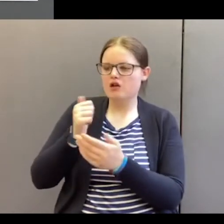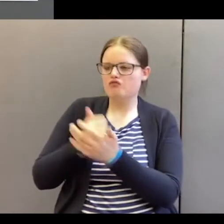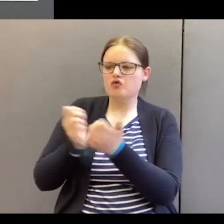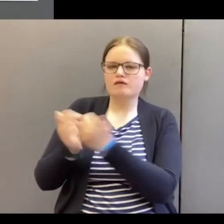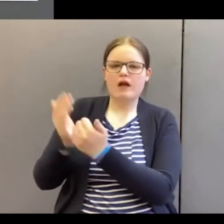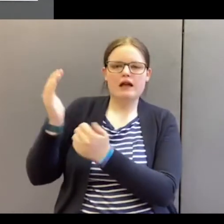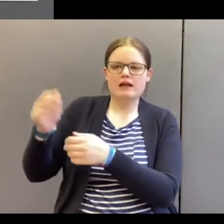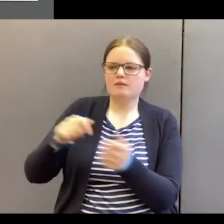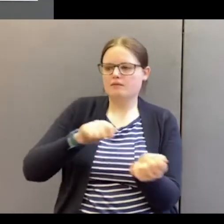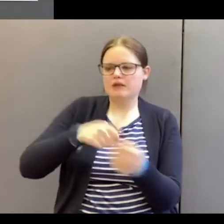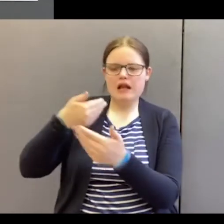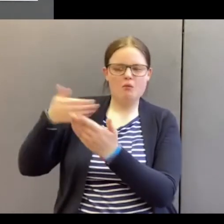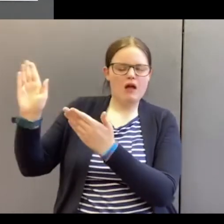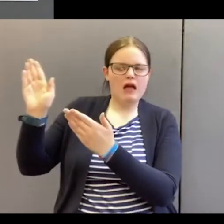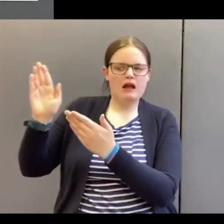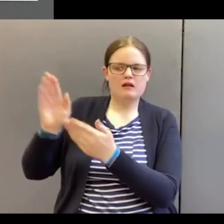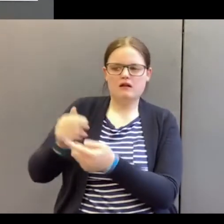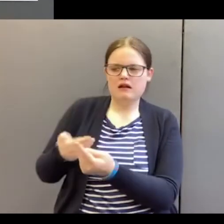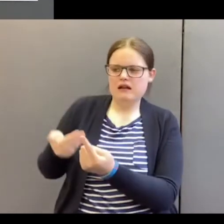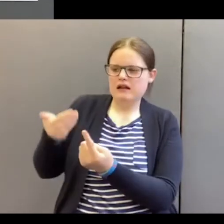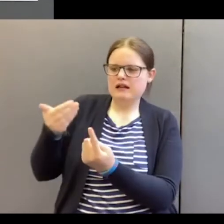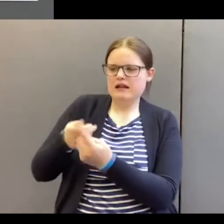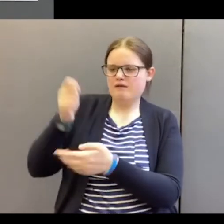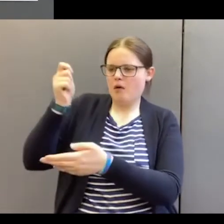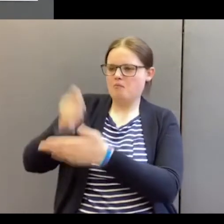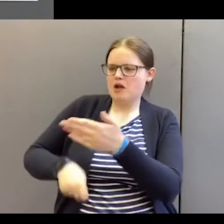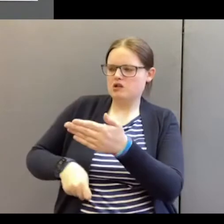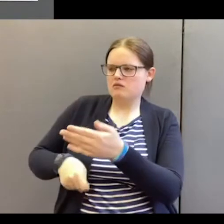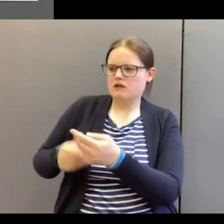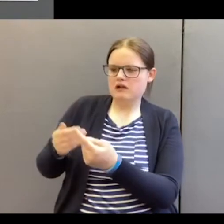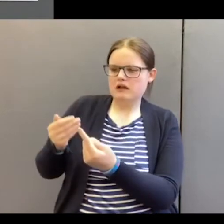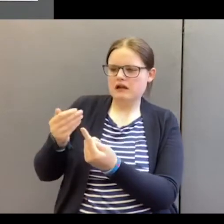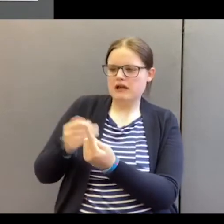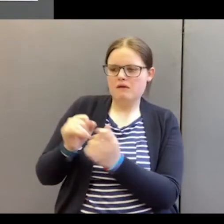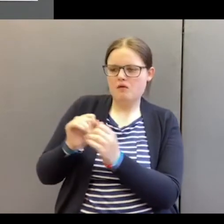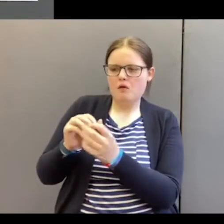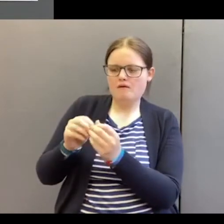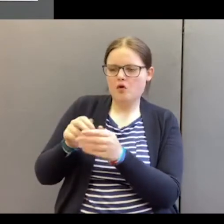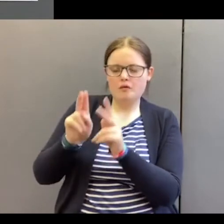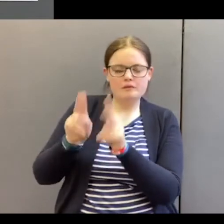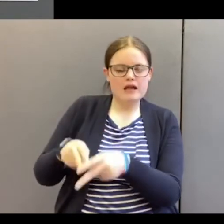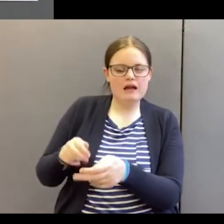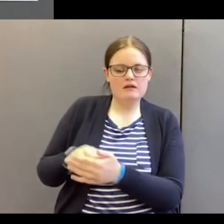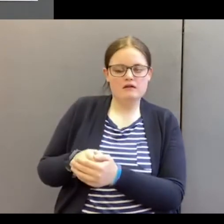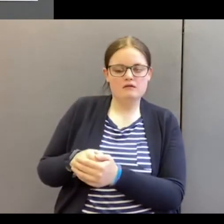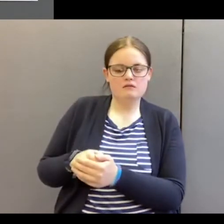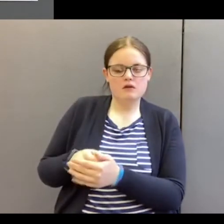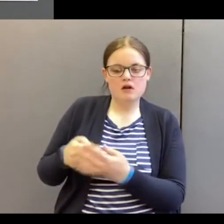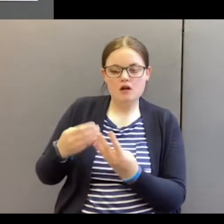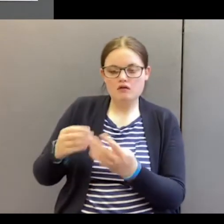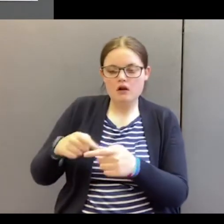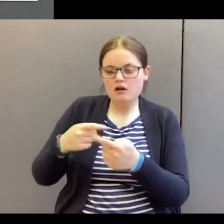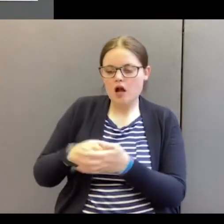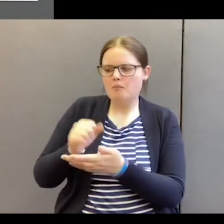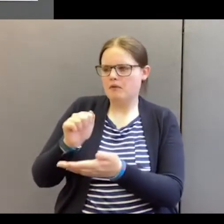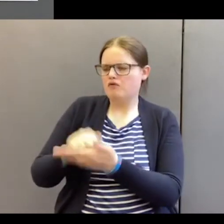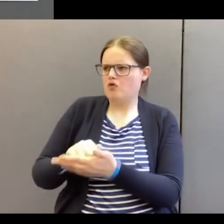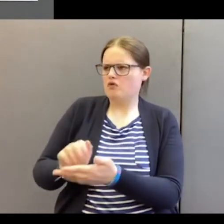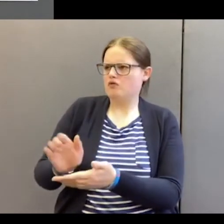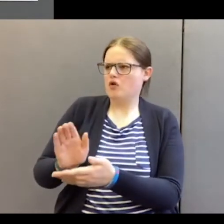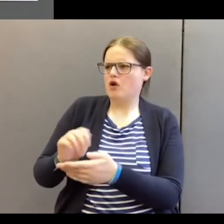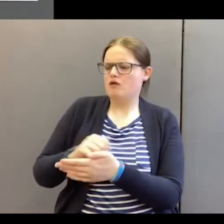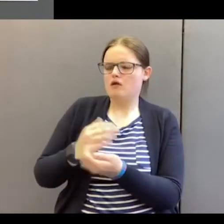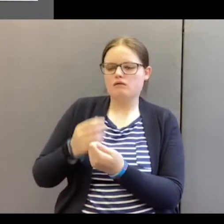Take him and give him the vilest form of death. No the crowd can't be wrong according to the